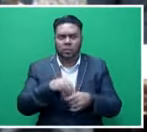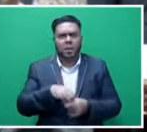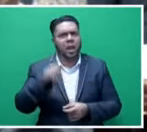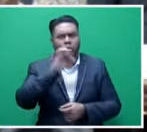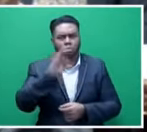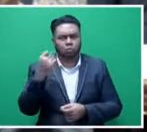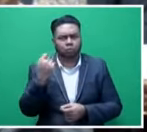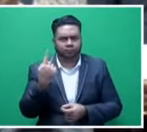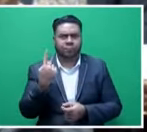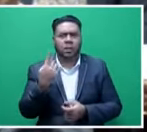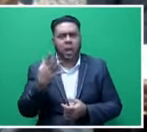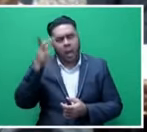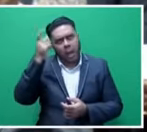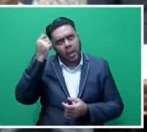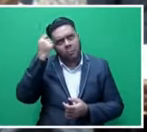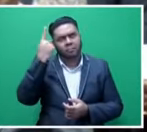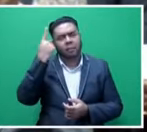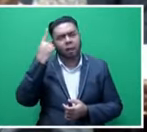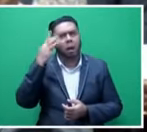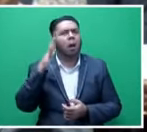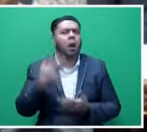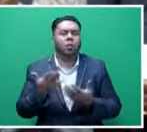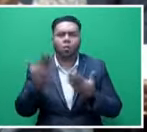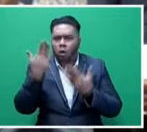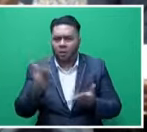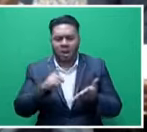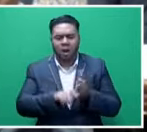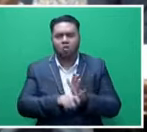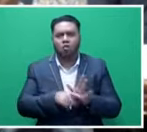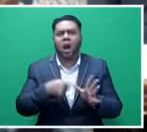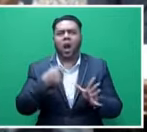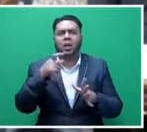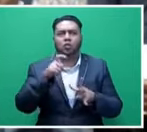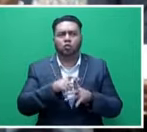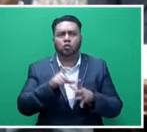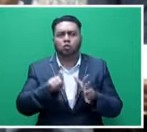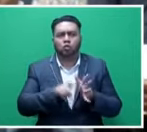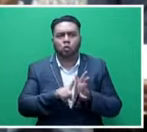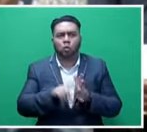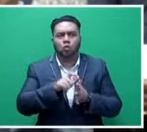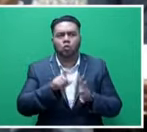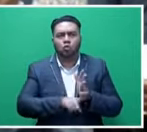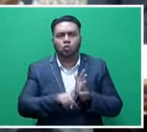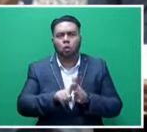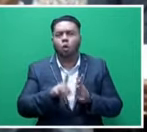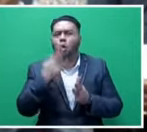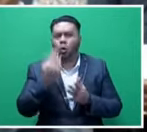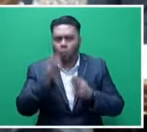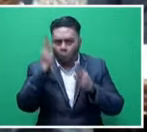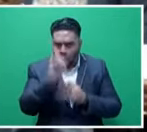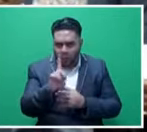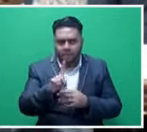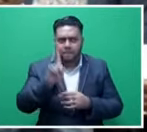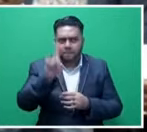grasp the logic. Honorable Rondronro is very sort of line focused on one particular